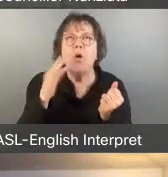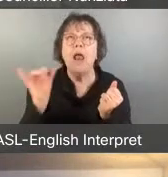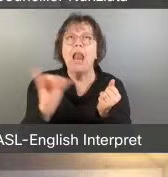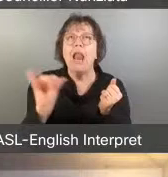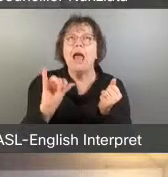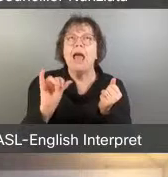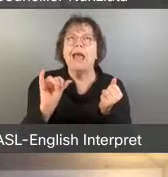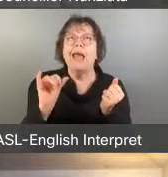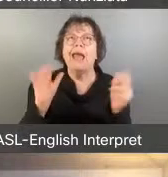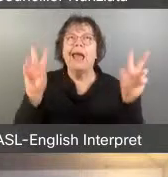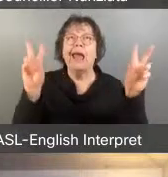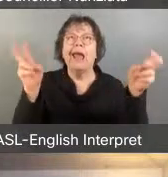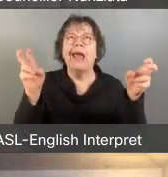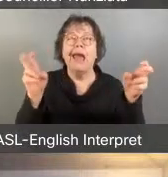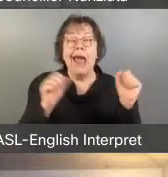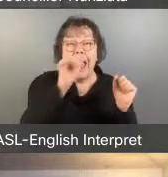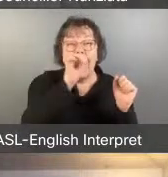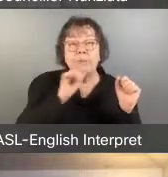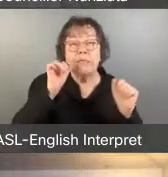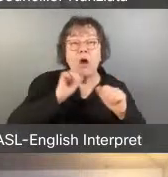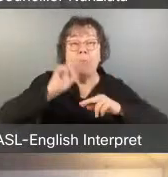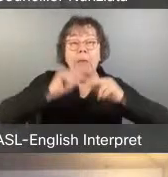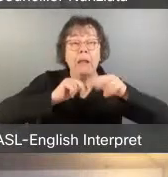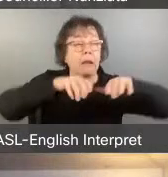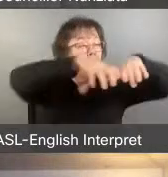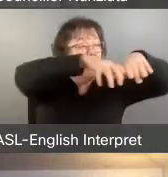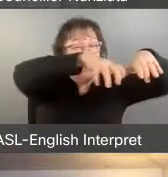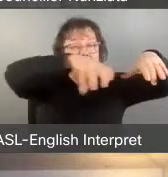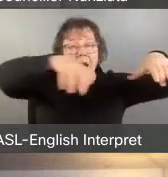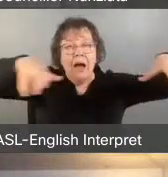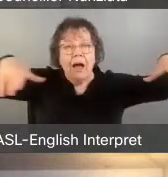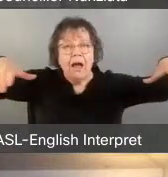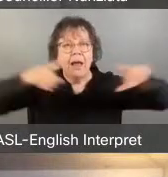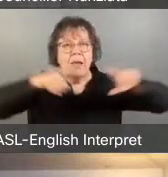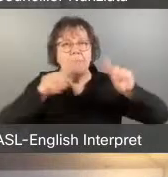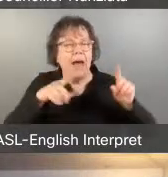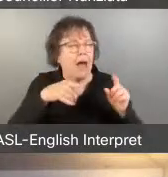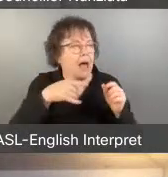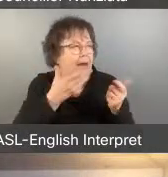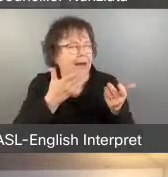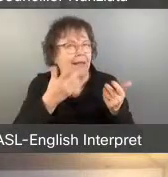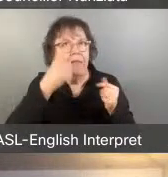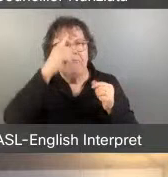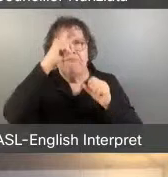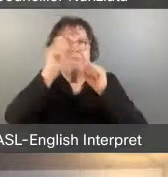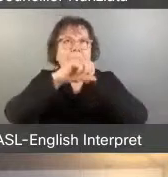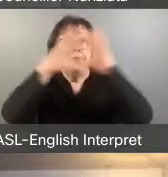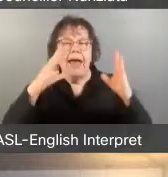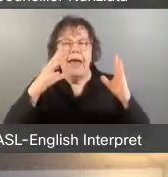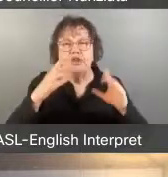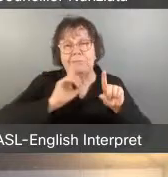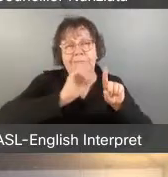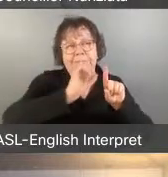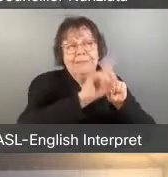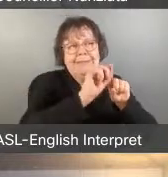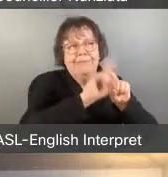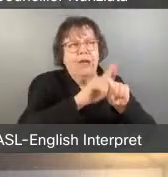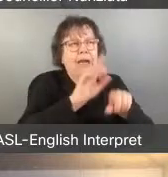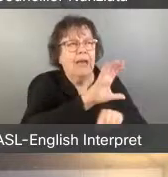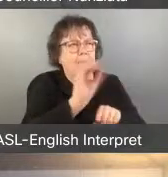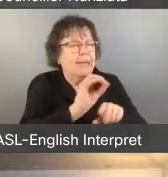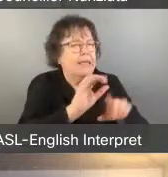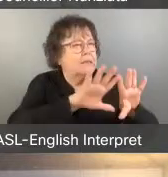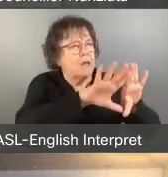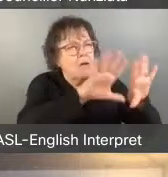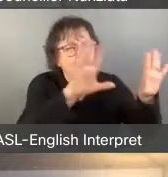,000 square foot space that you provided, whereby we could go to all of the companies out there like the Procter and Gamble's of the world and say, could you